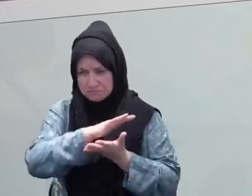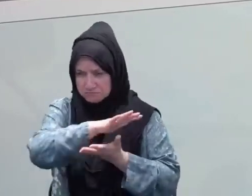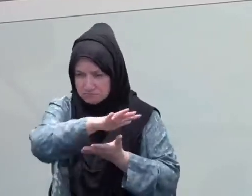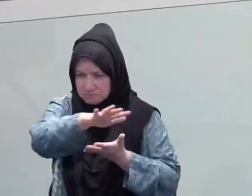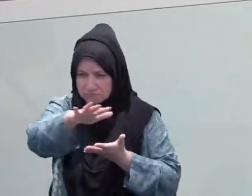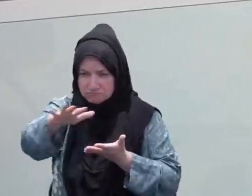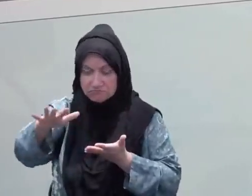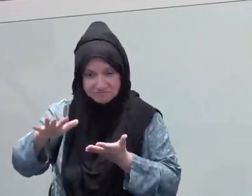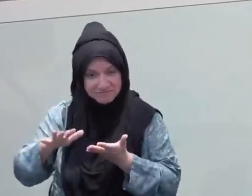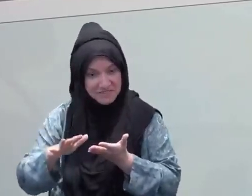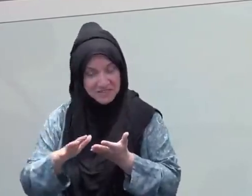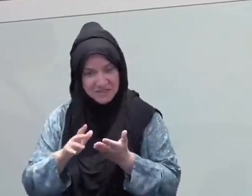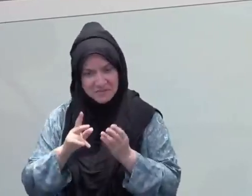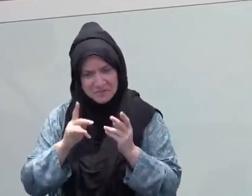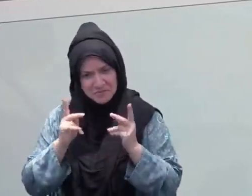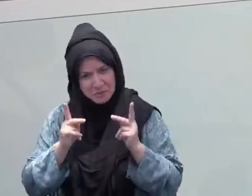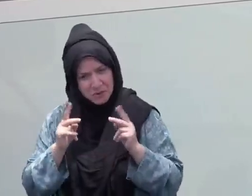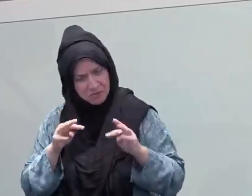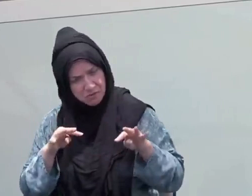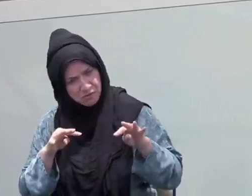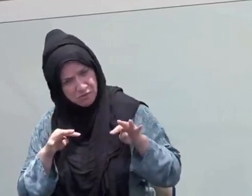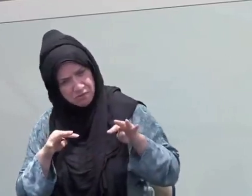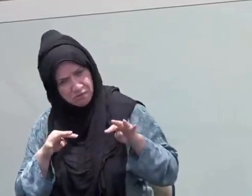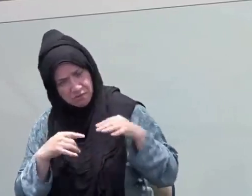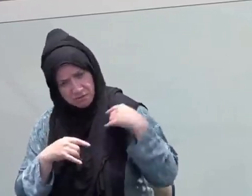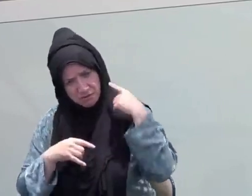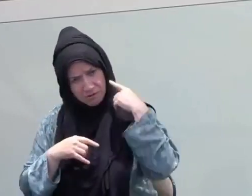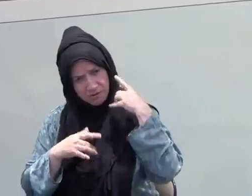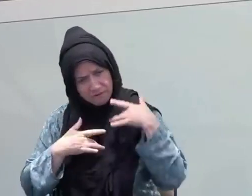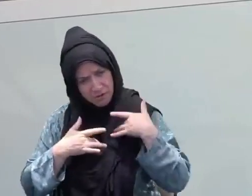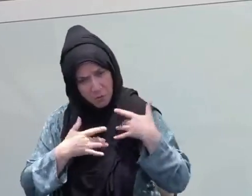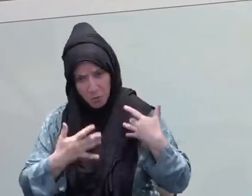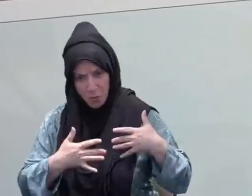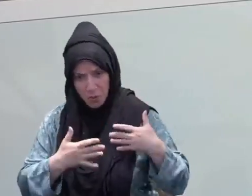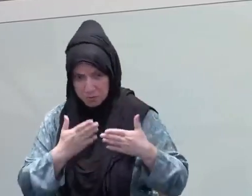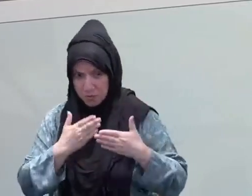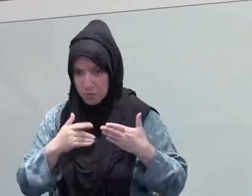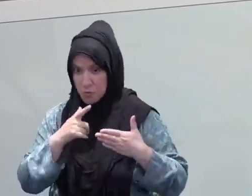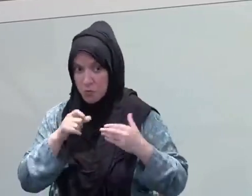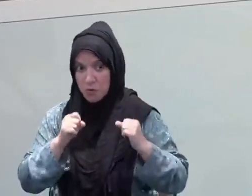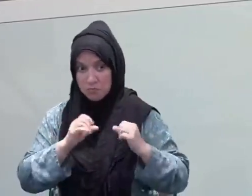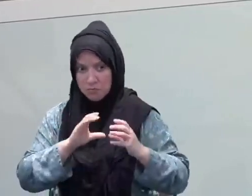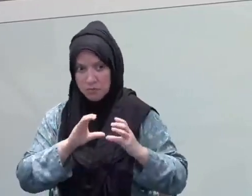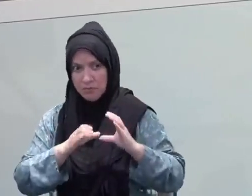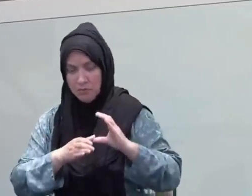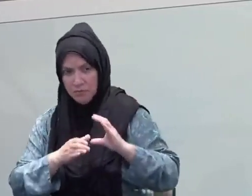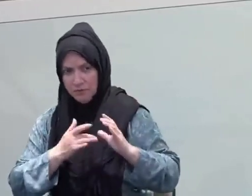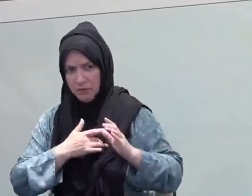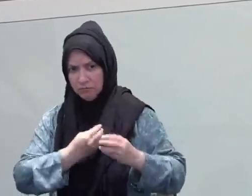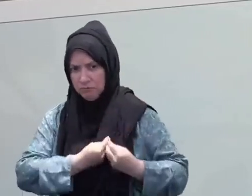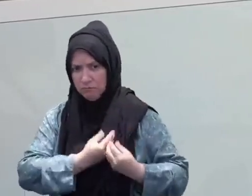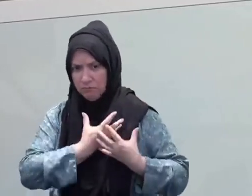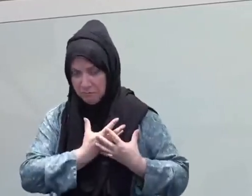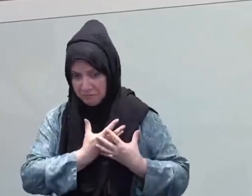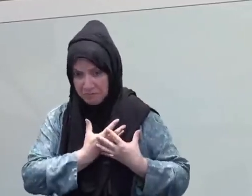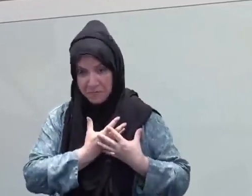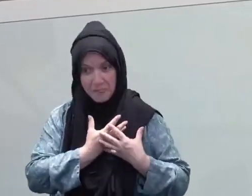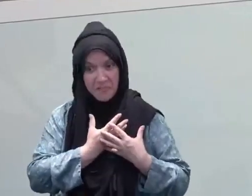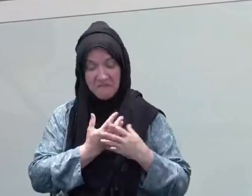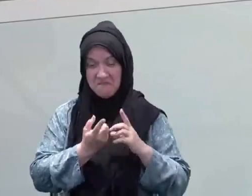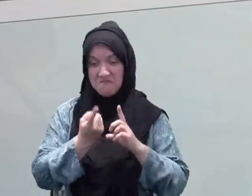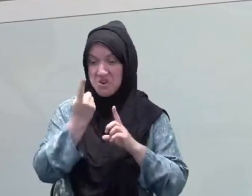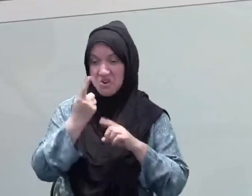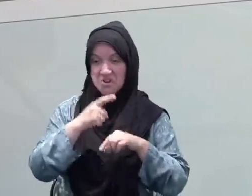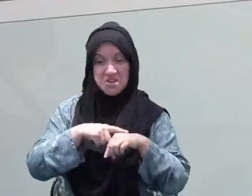imagine what his Ramadan khatams were like, what his Ramadan Qur'an was like. So they gathered around him and they